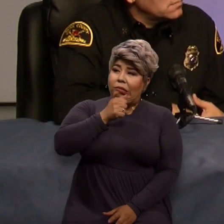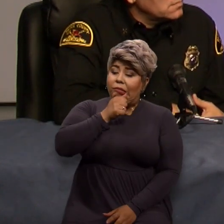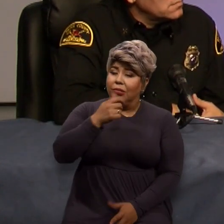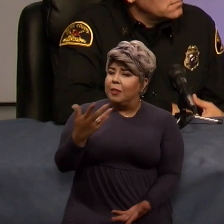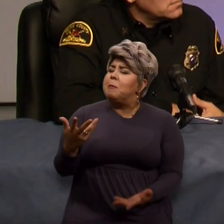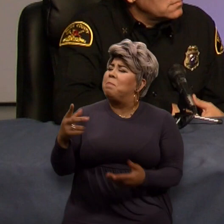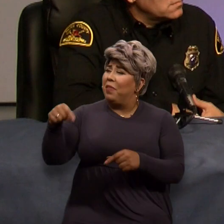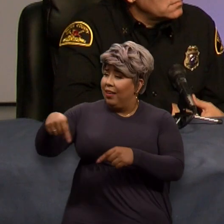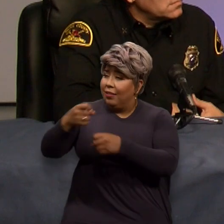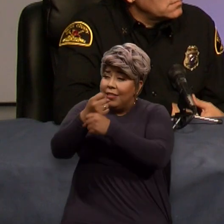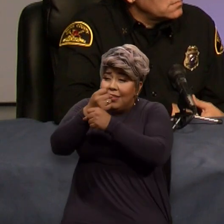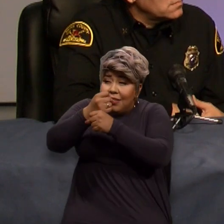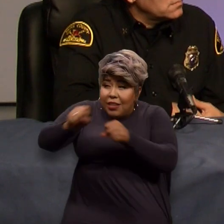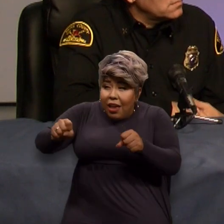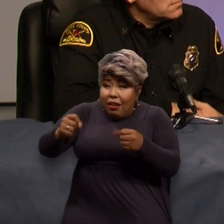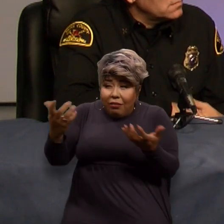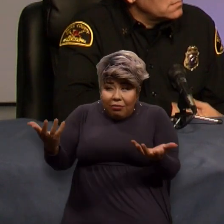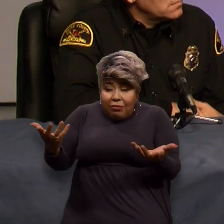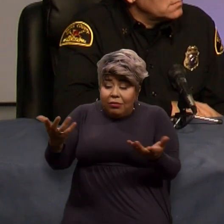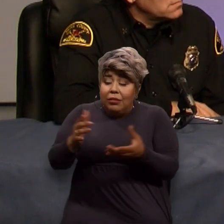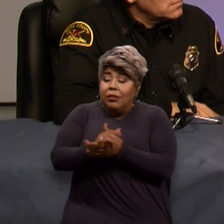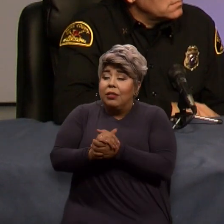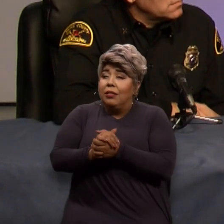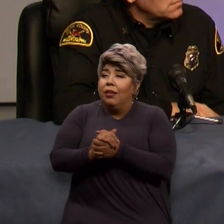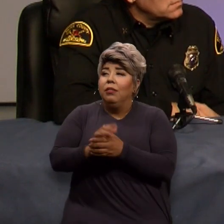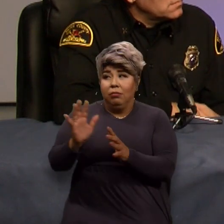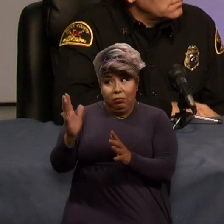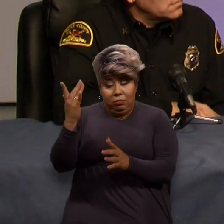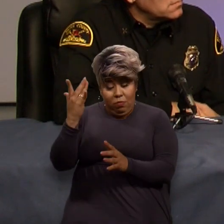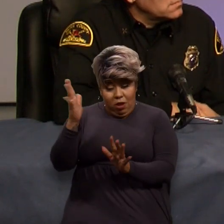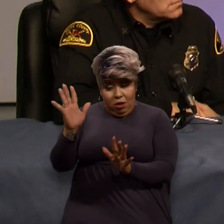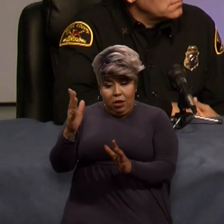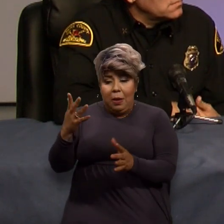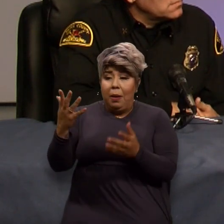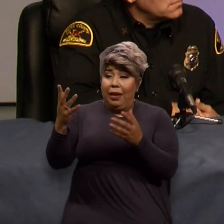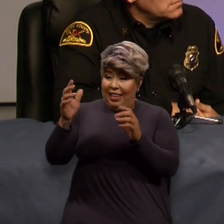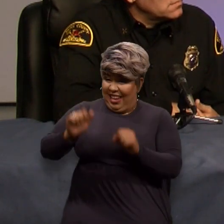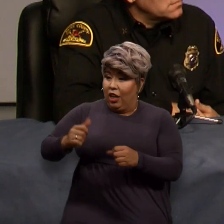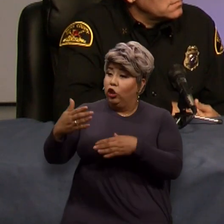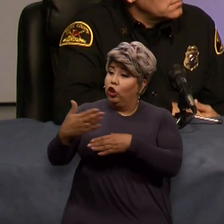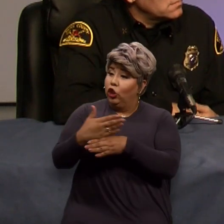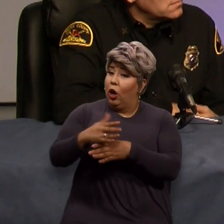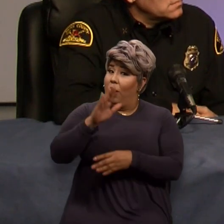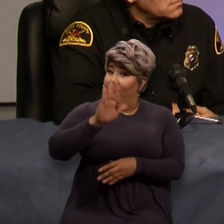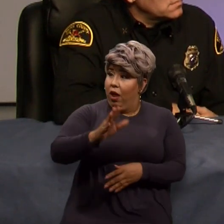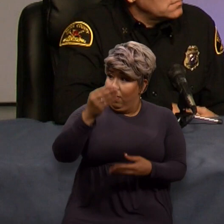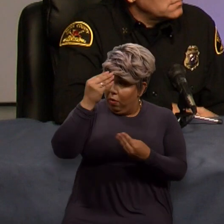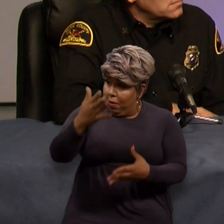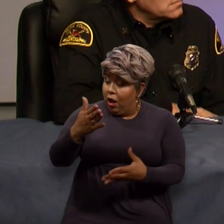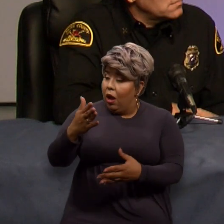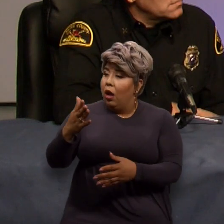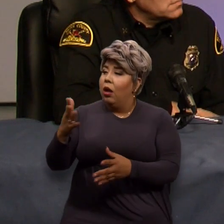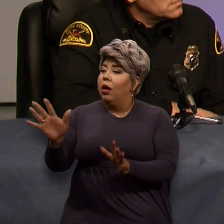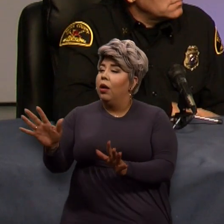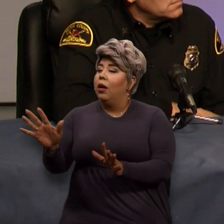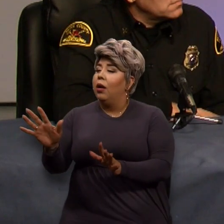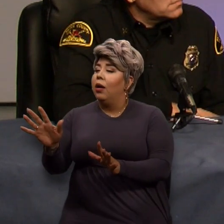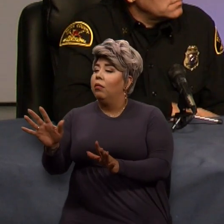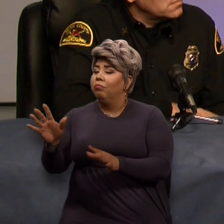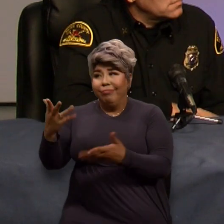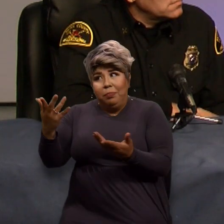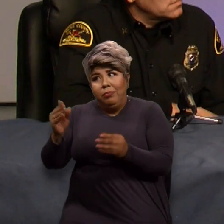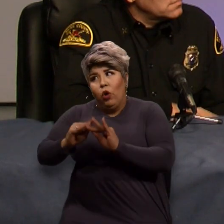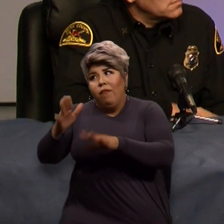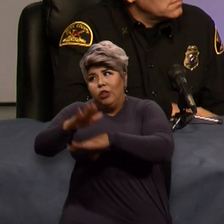secure for people to, in a way, be able to put all of their information out there on the